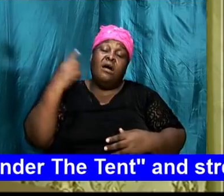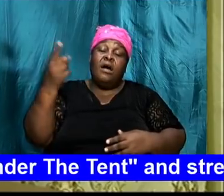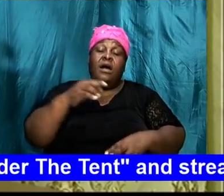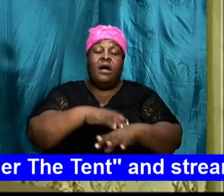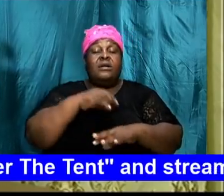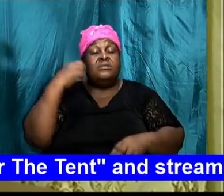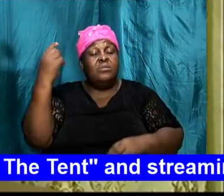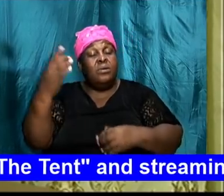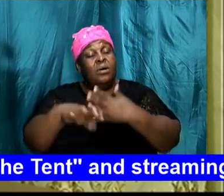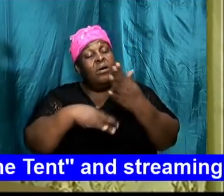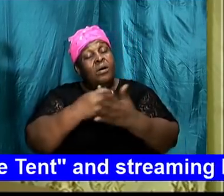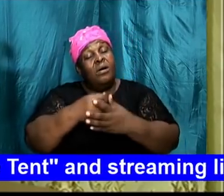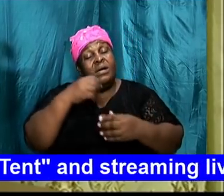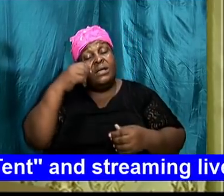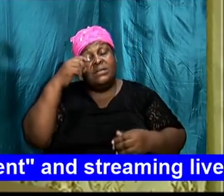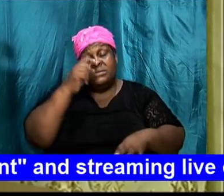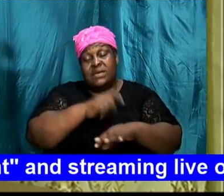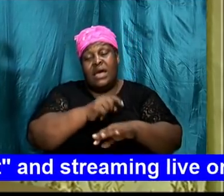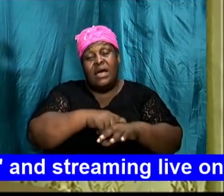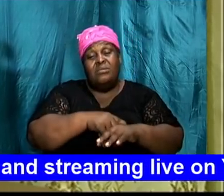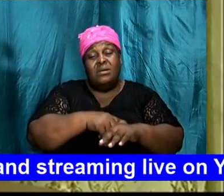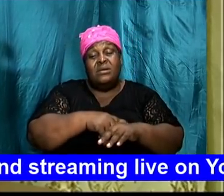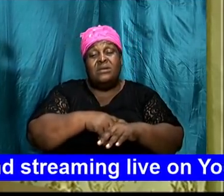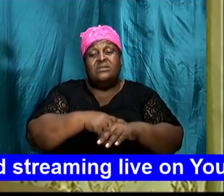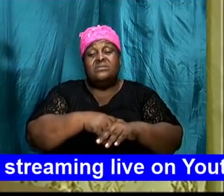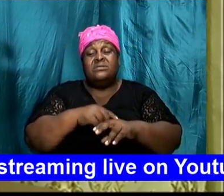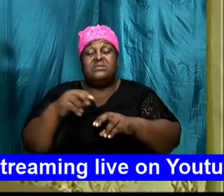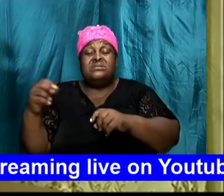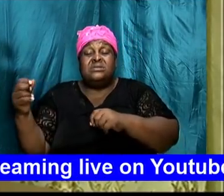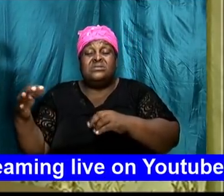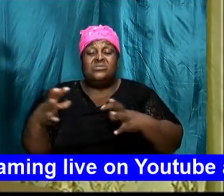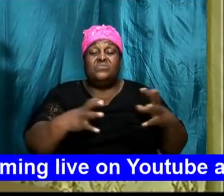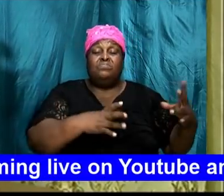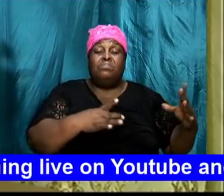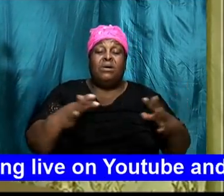on us to do the things that we want to do